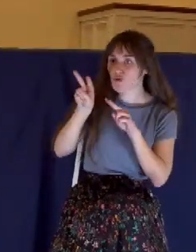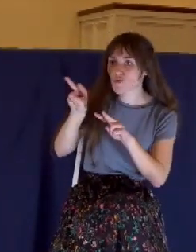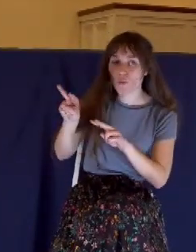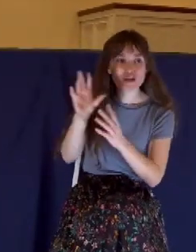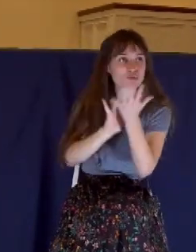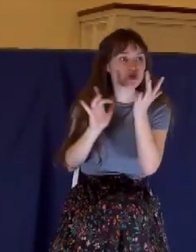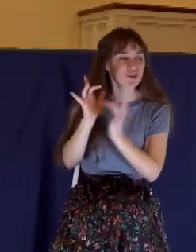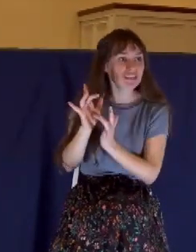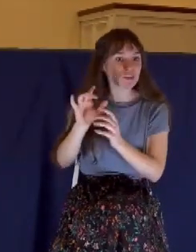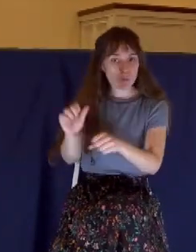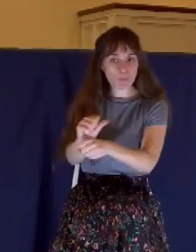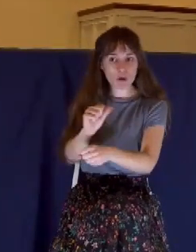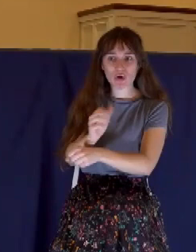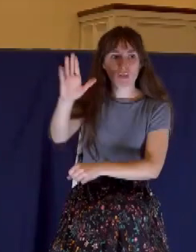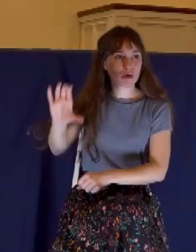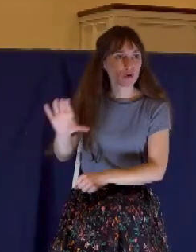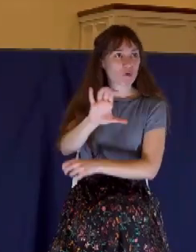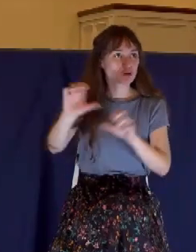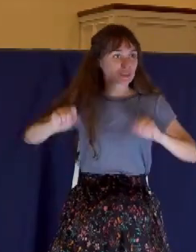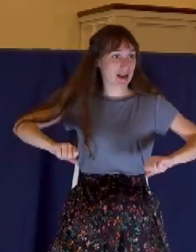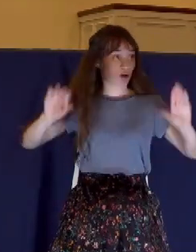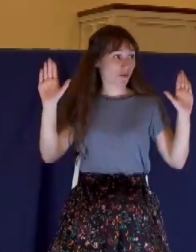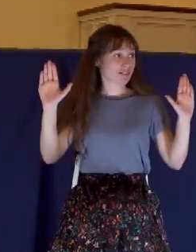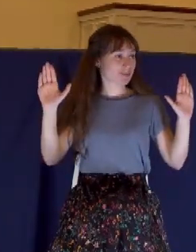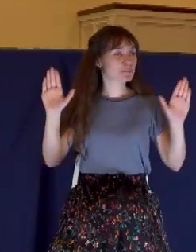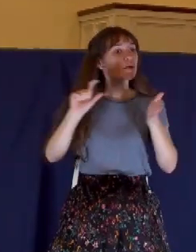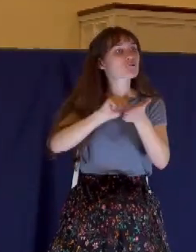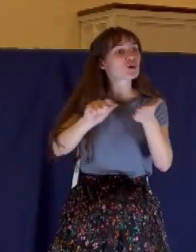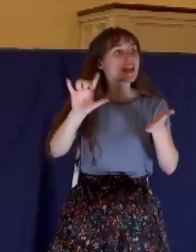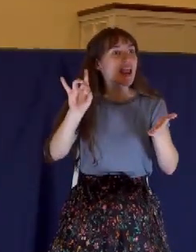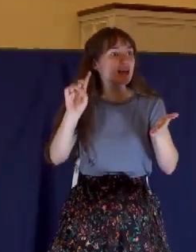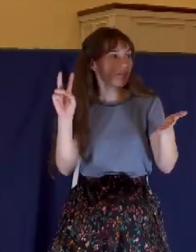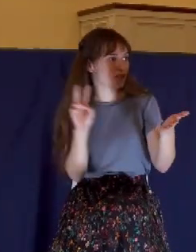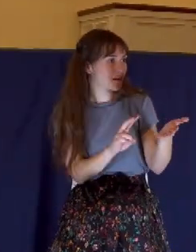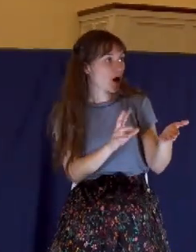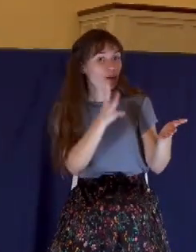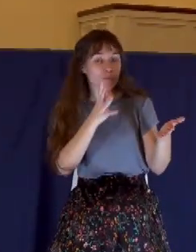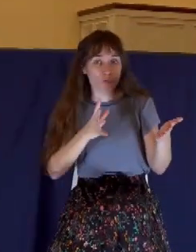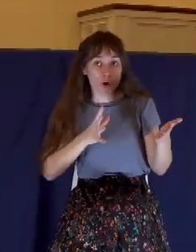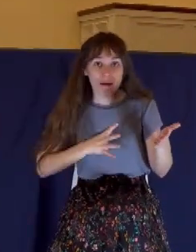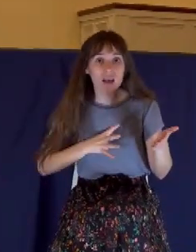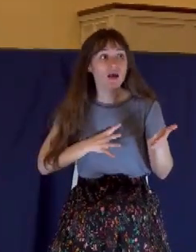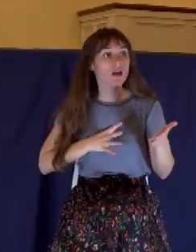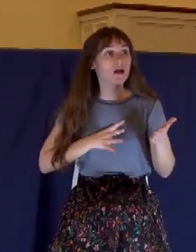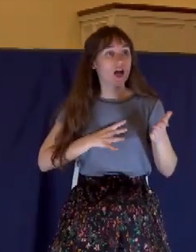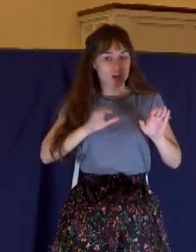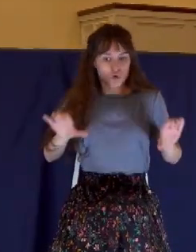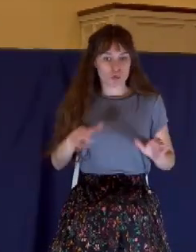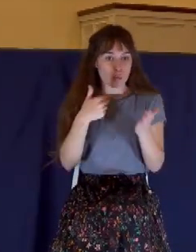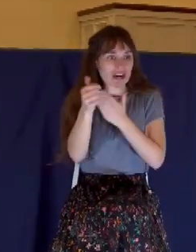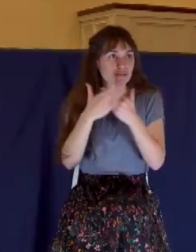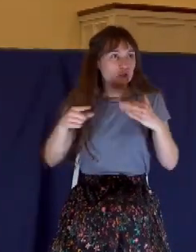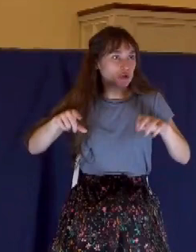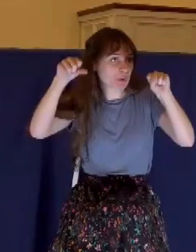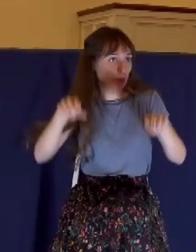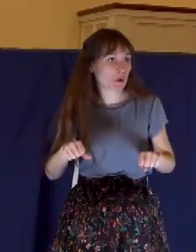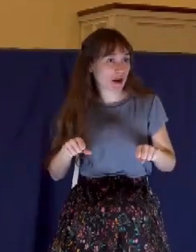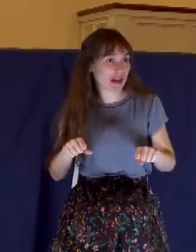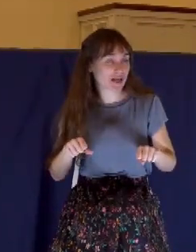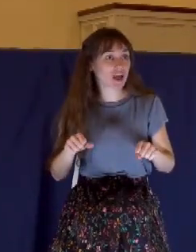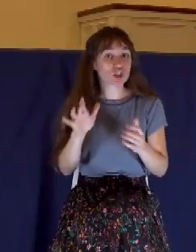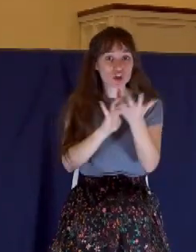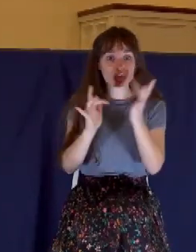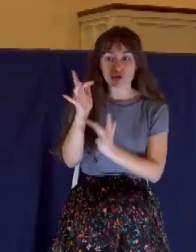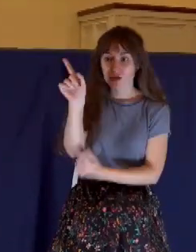down in verse number eight where Jesus says, She has done what she could. She has come beforehand to anoint my body to the,